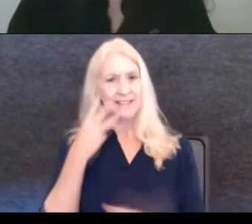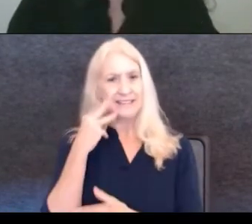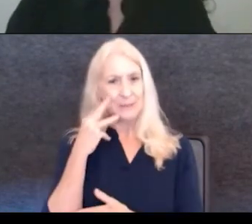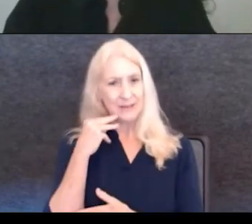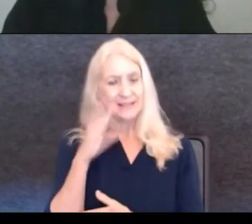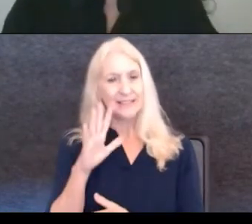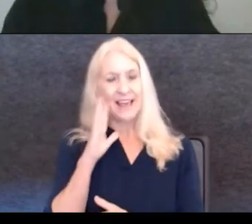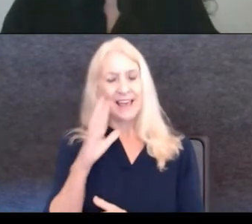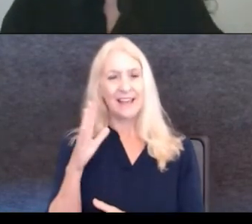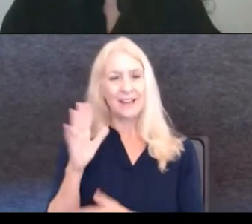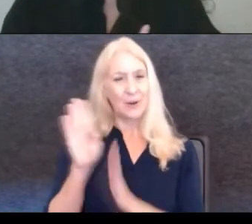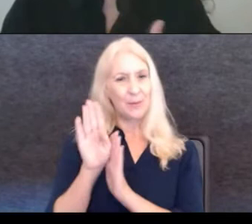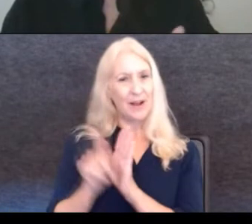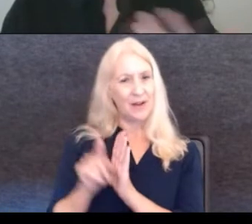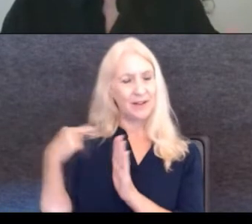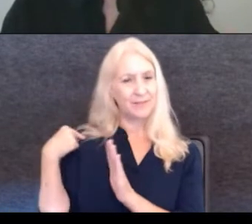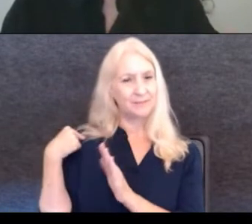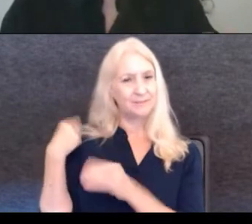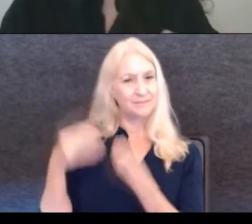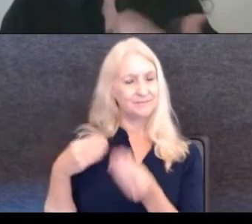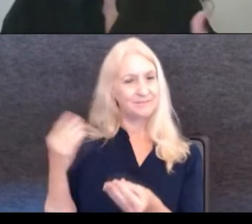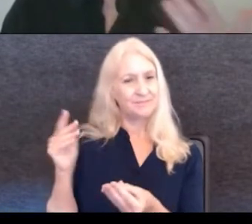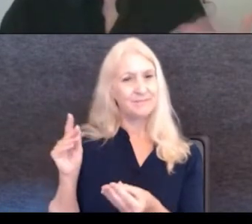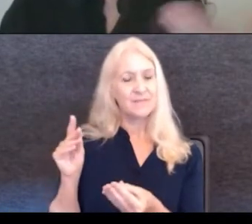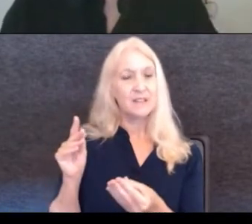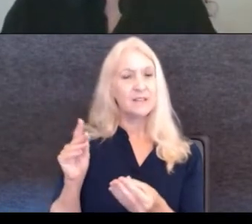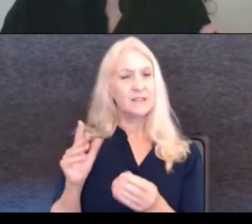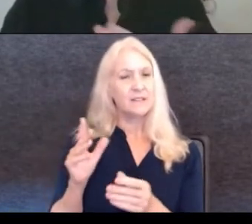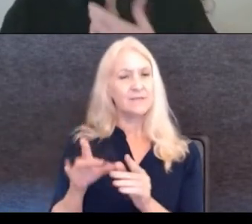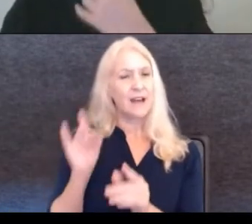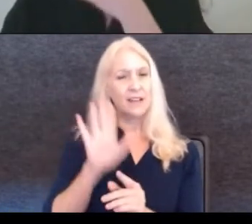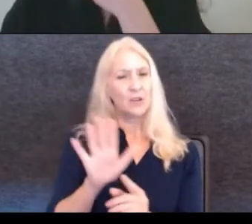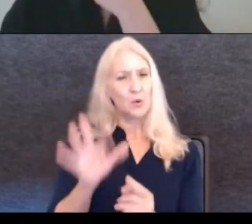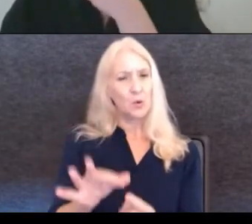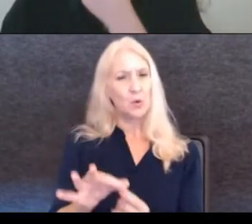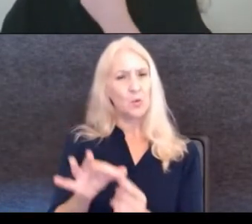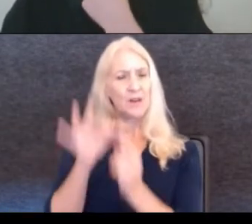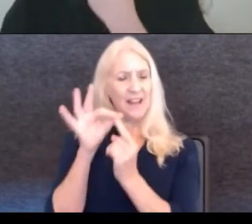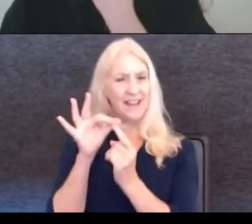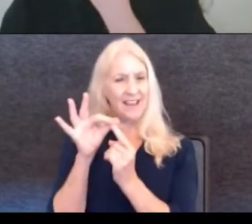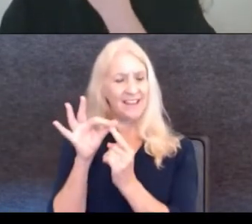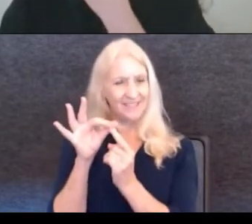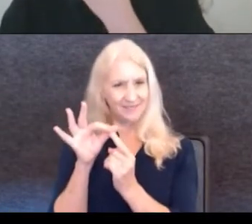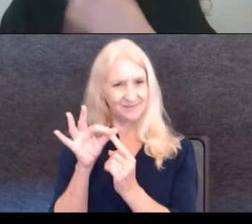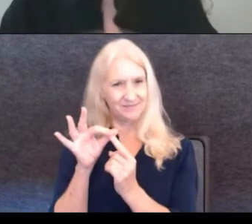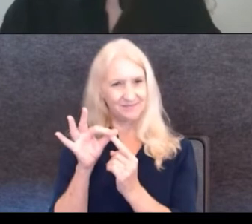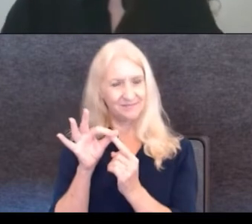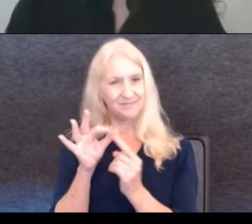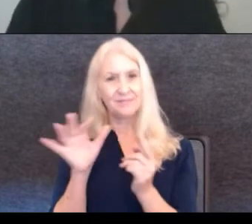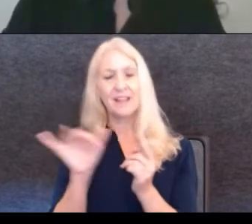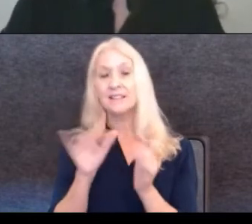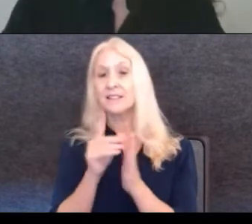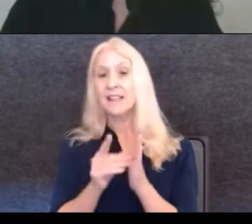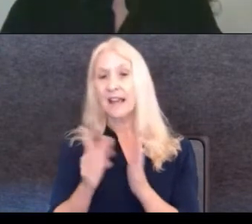heritage to find your own voice, your unique voice as a designer. And I